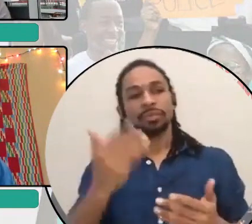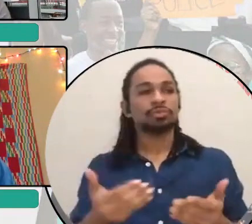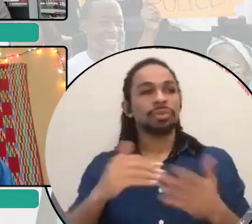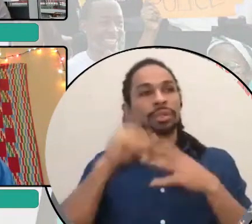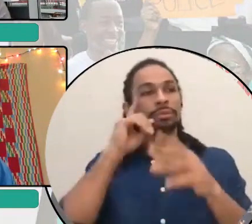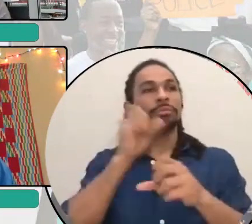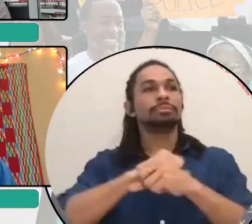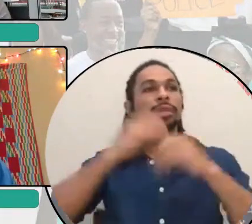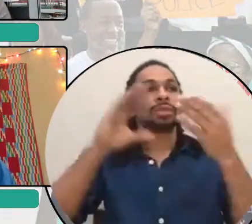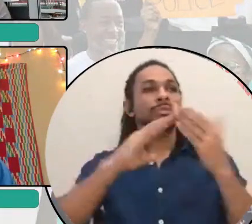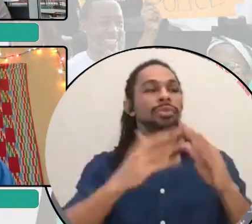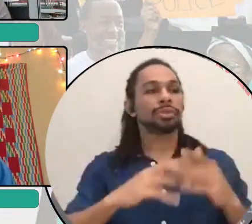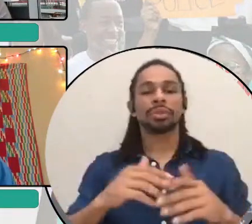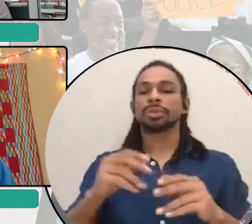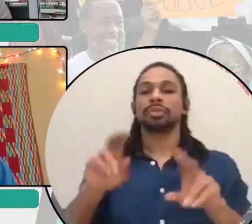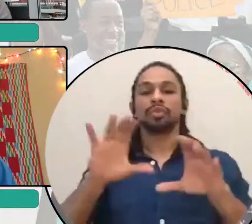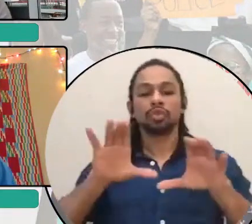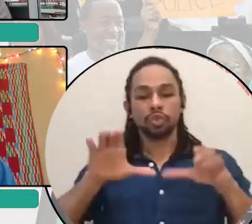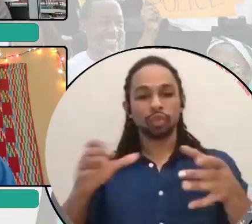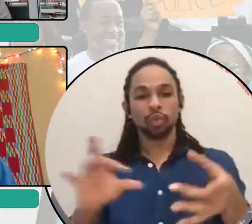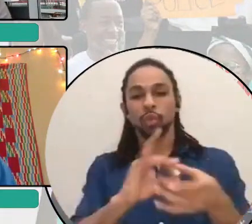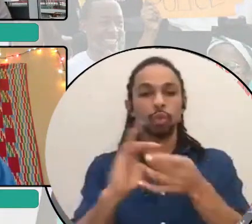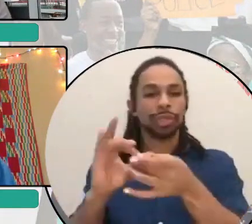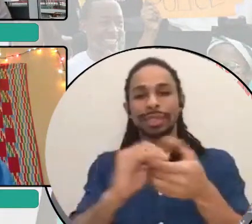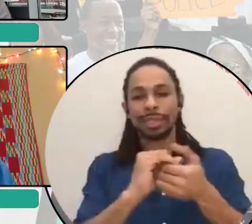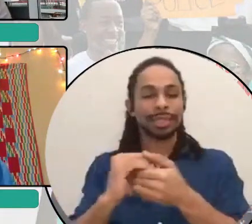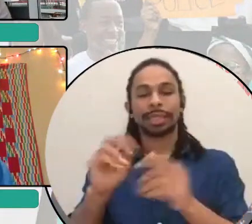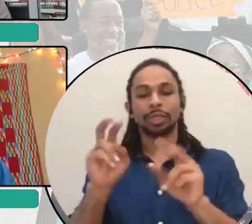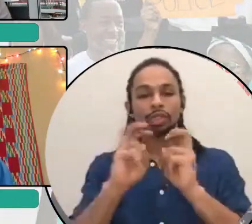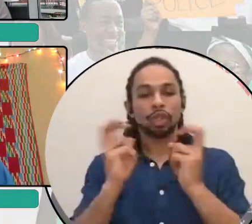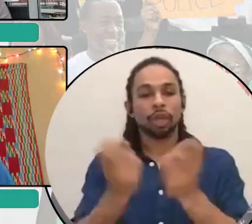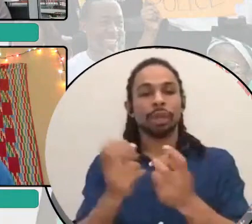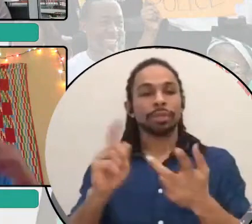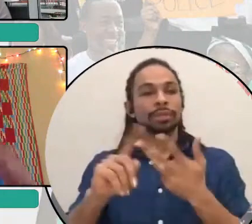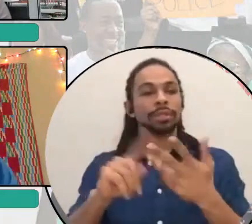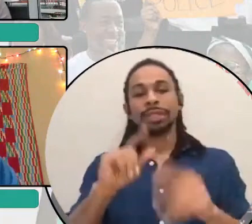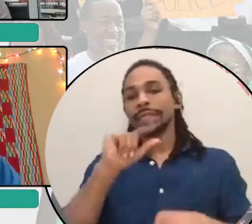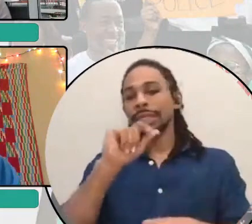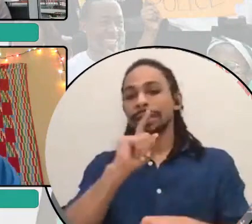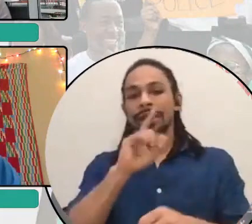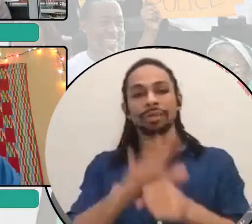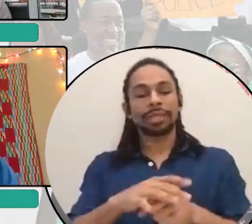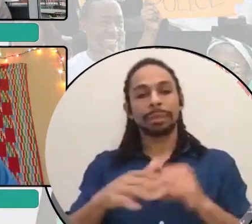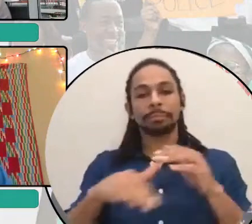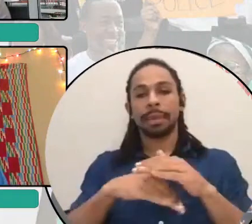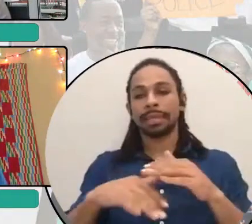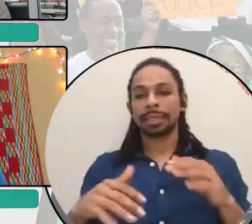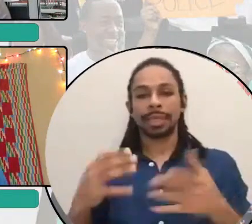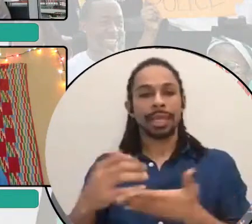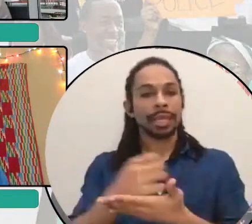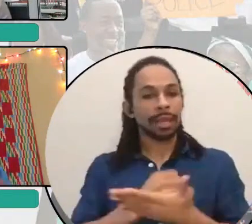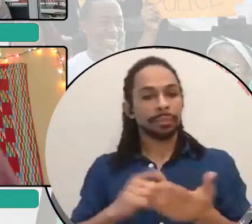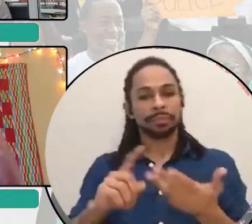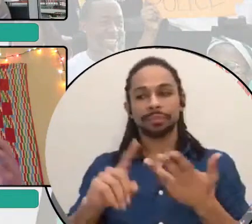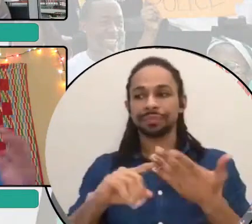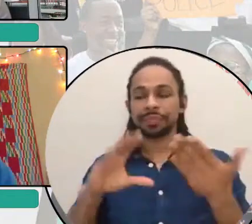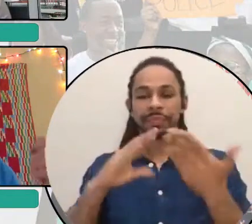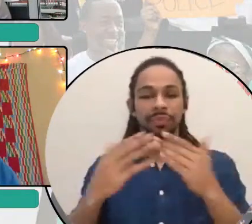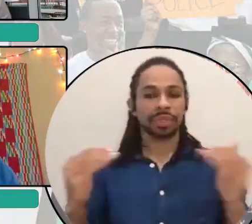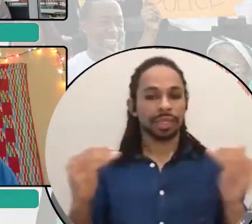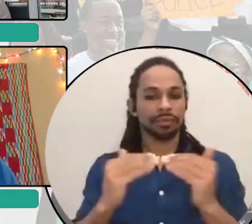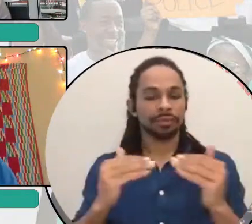circles, building transformative justice, guarantee basic income and community, you know, community level participatory defense. Like